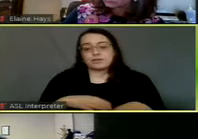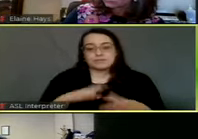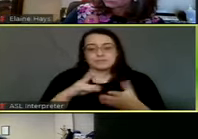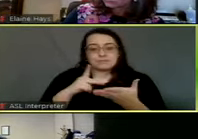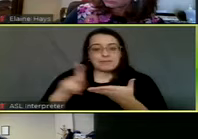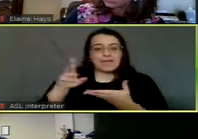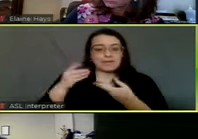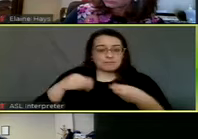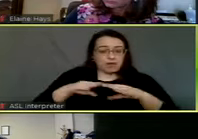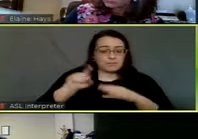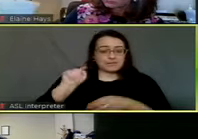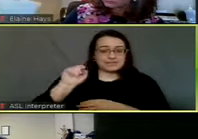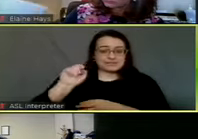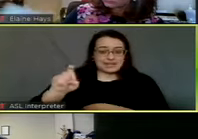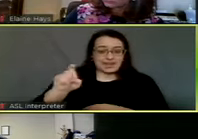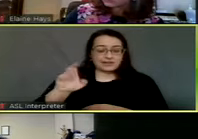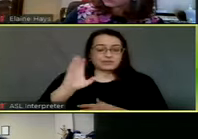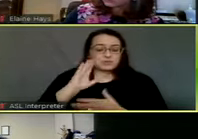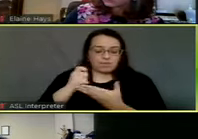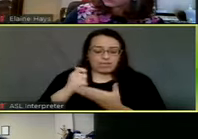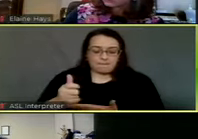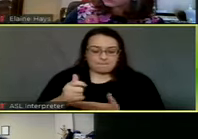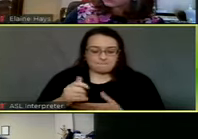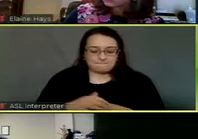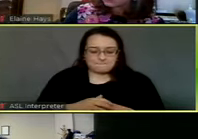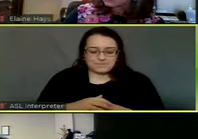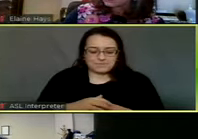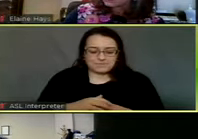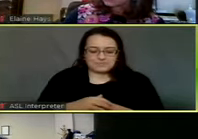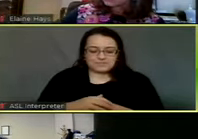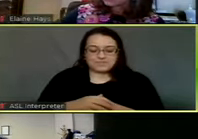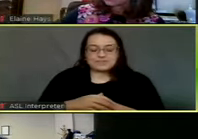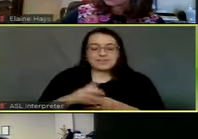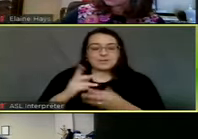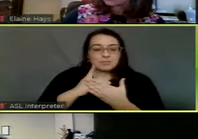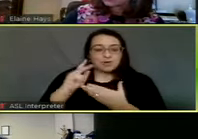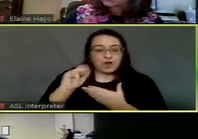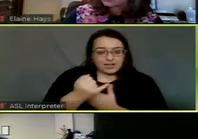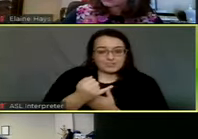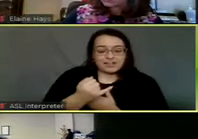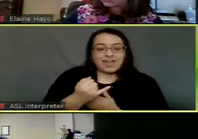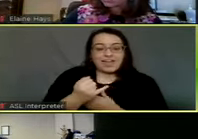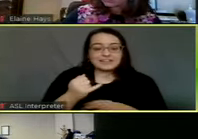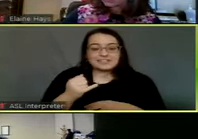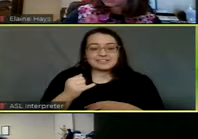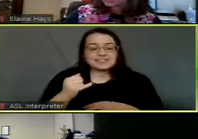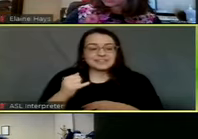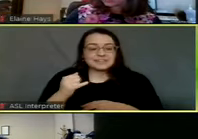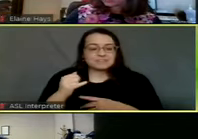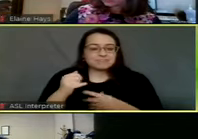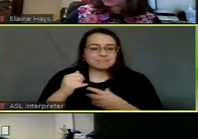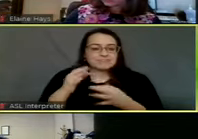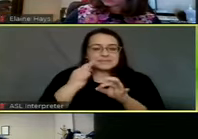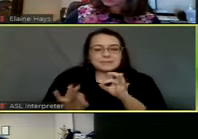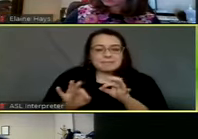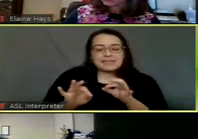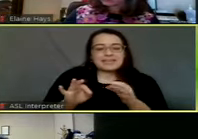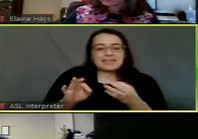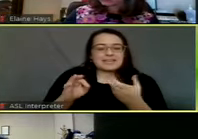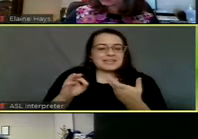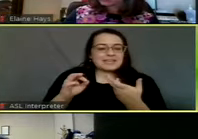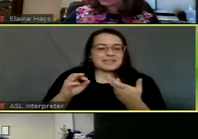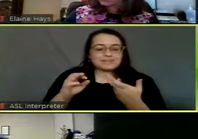property tax is, is helpful to us. So the project is the city just simply facilitating